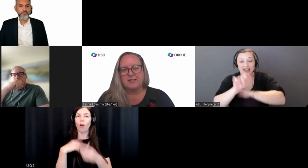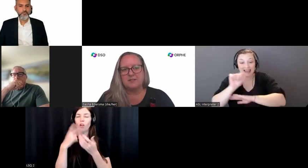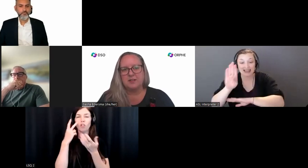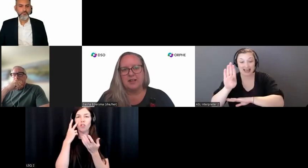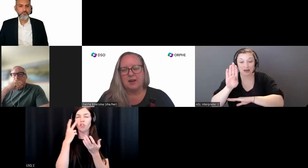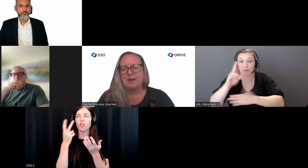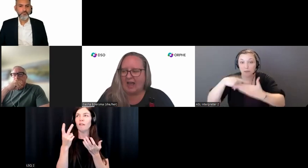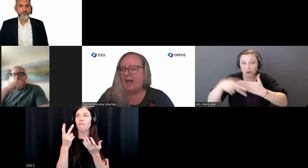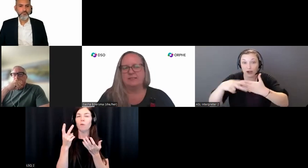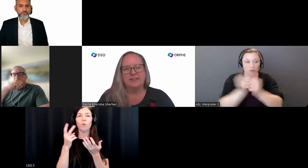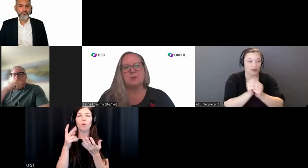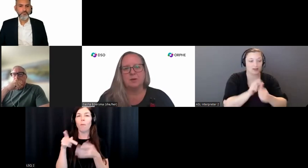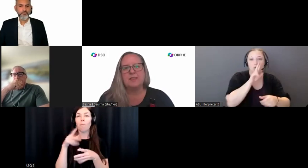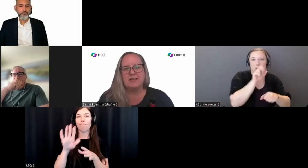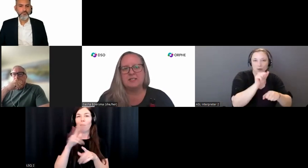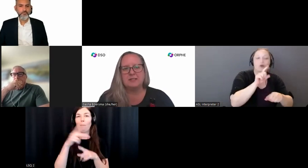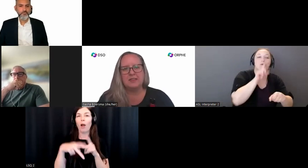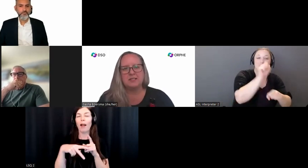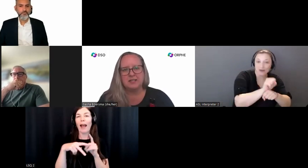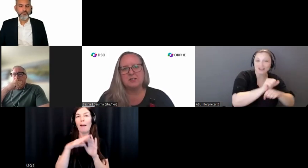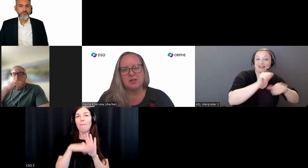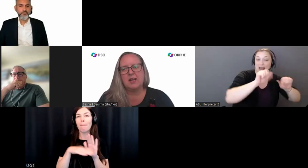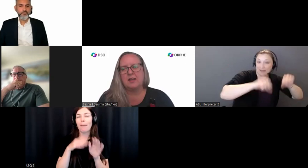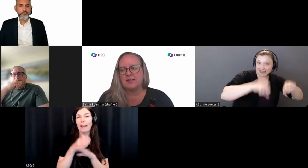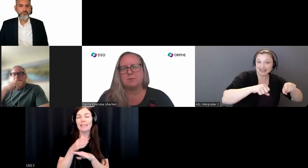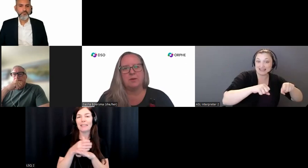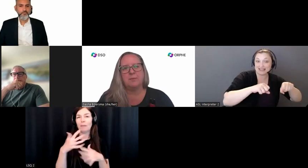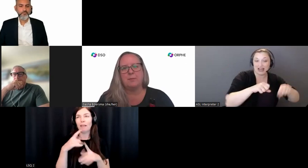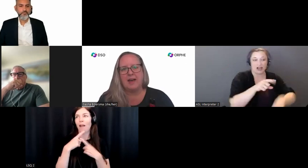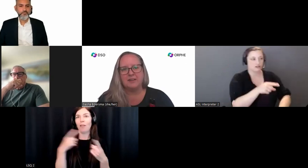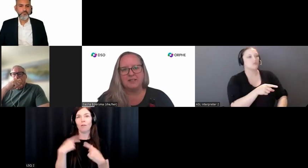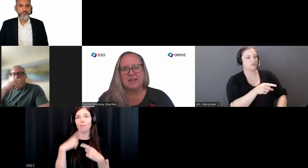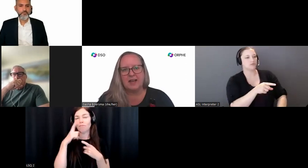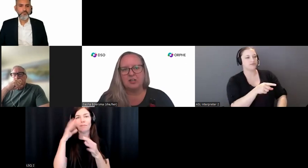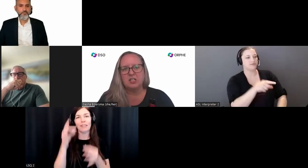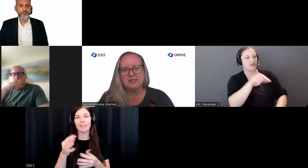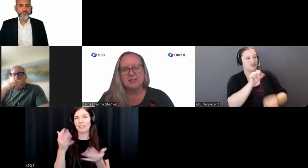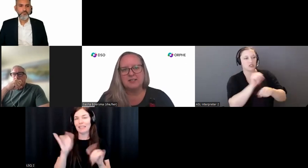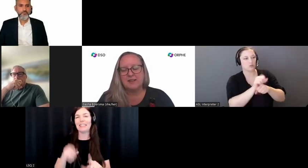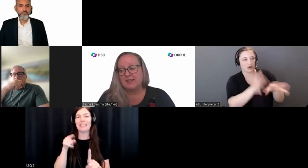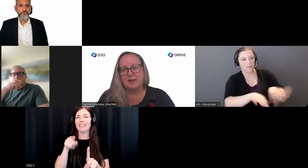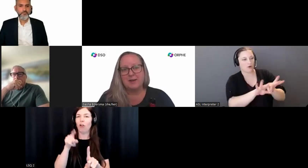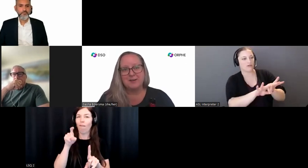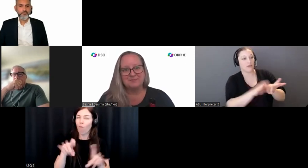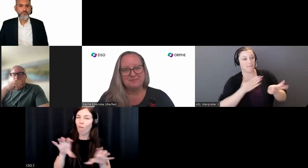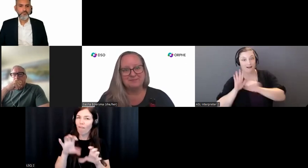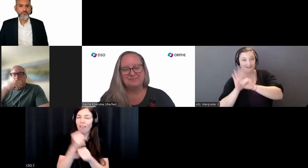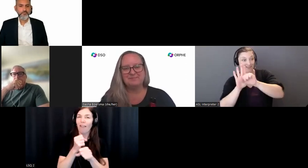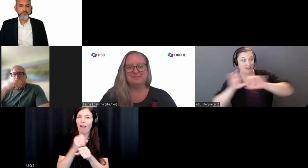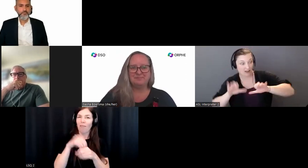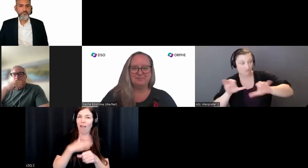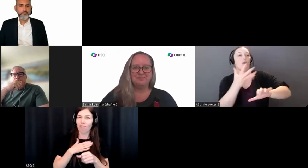Film Festival. And I went, yeah, that's the work that needs to be done in this industry. And that's where I want to put my advocacy efforts. And that's why I'm here.